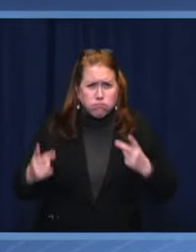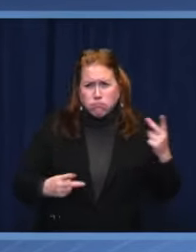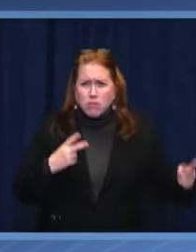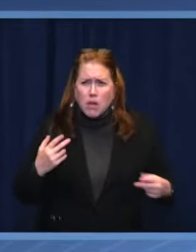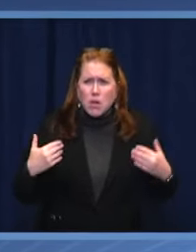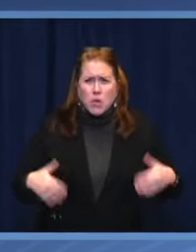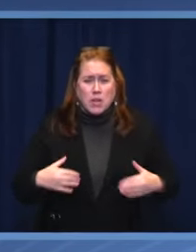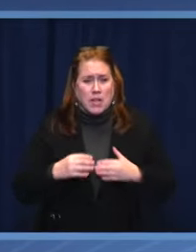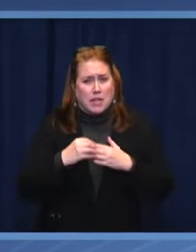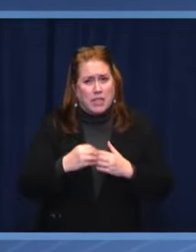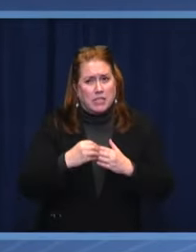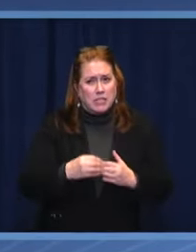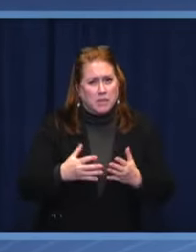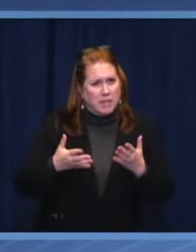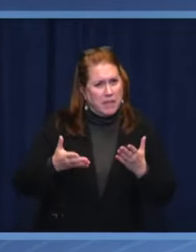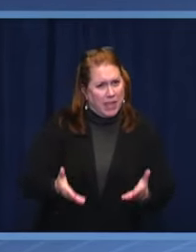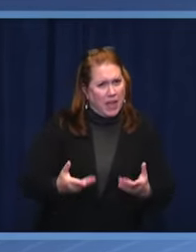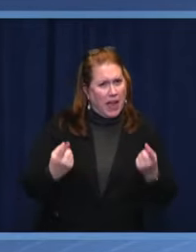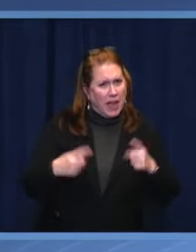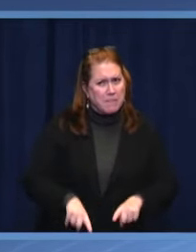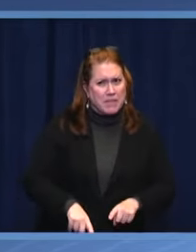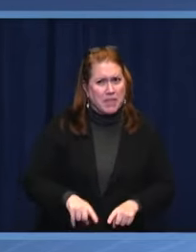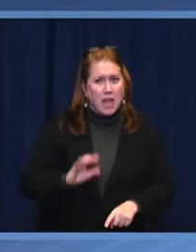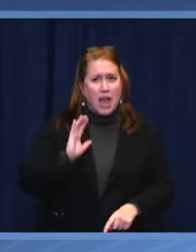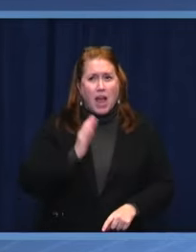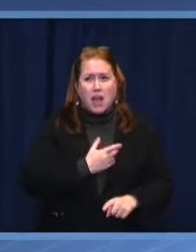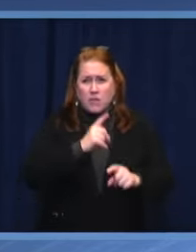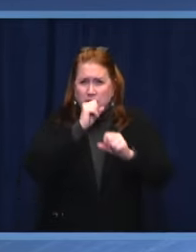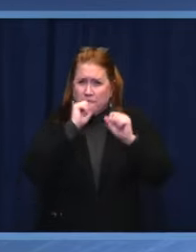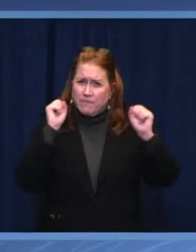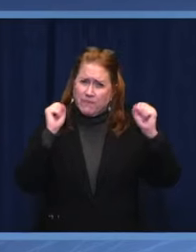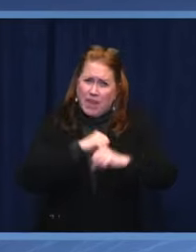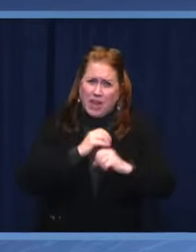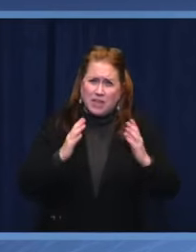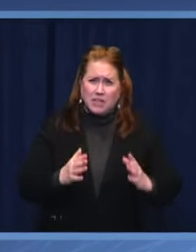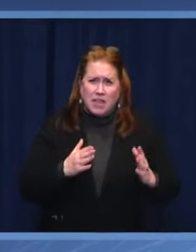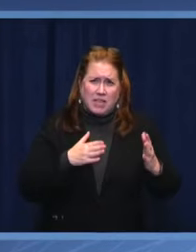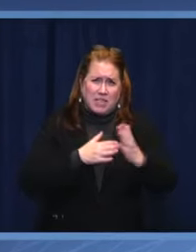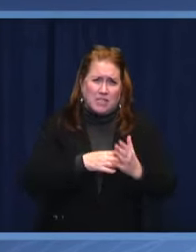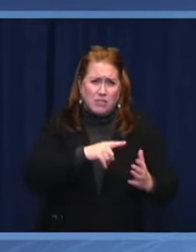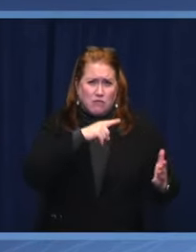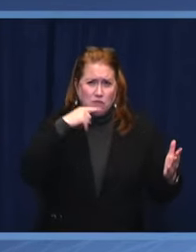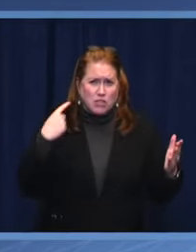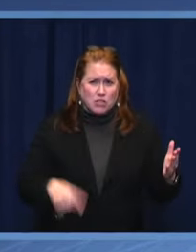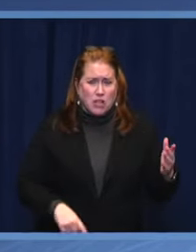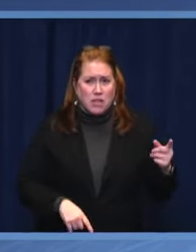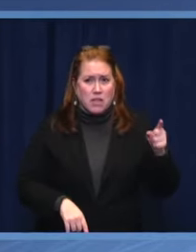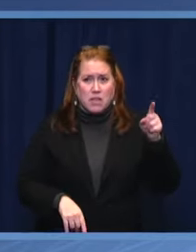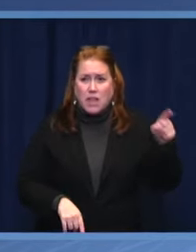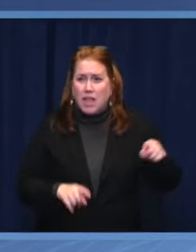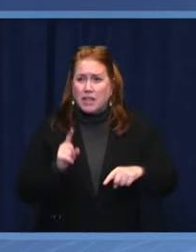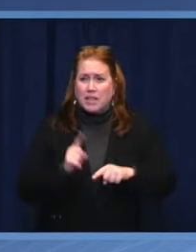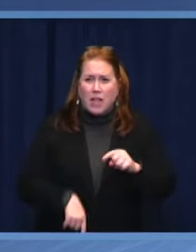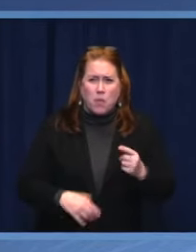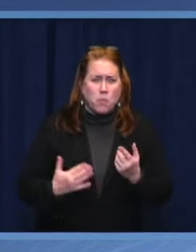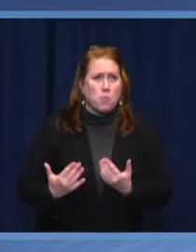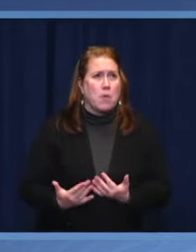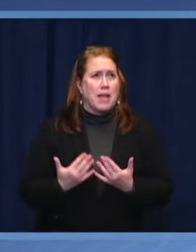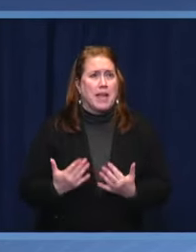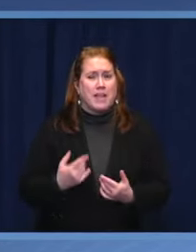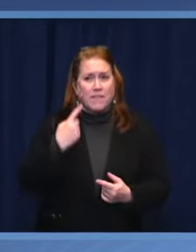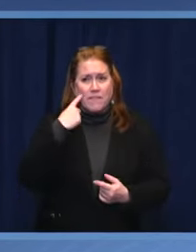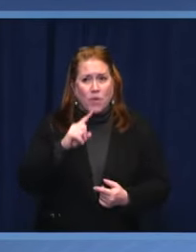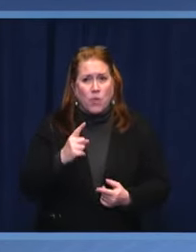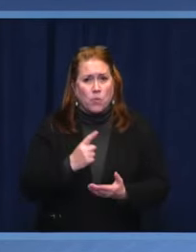now. When our fighters repel the assaults near Bahamut, they cannot wait for weeks before